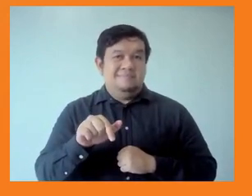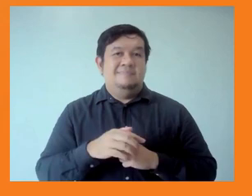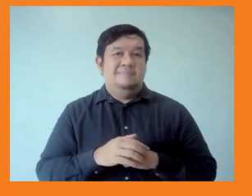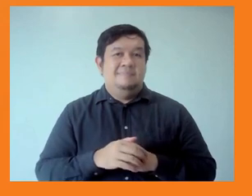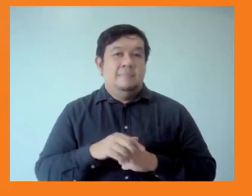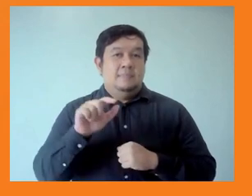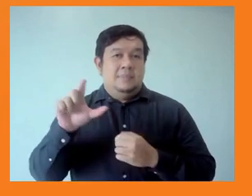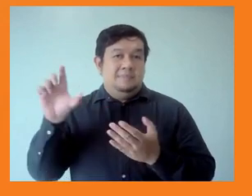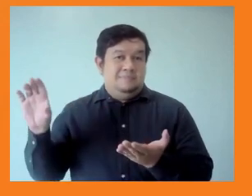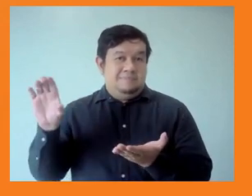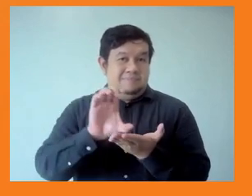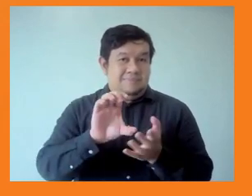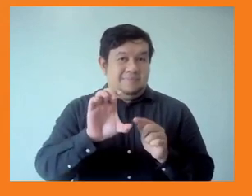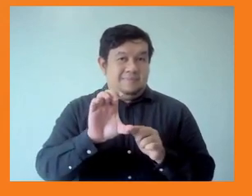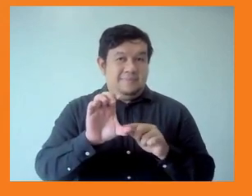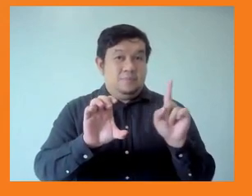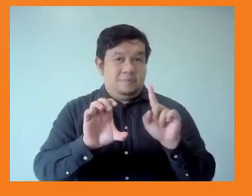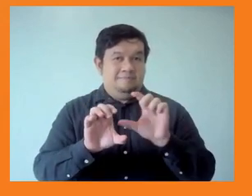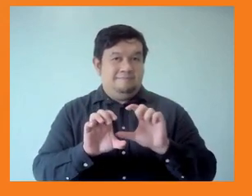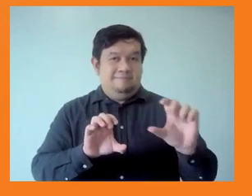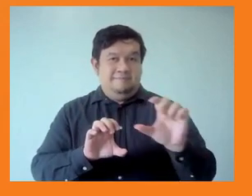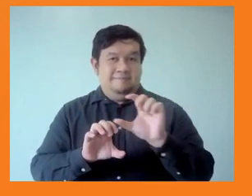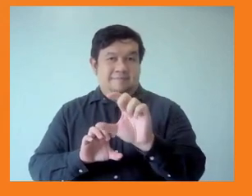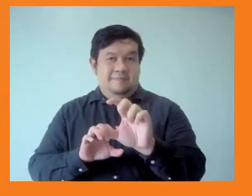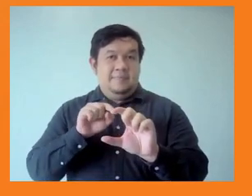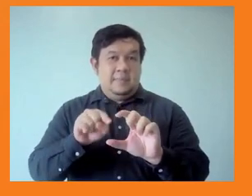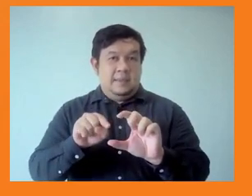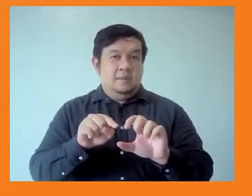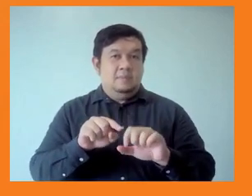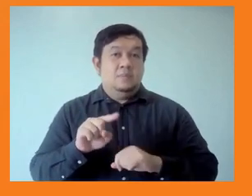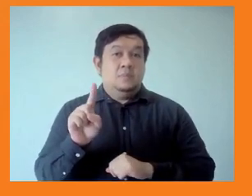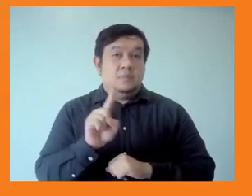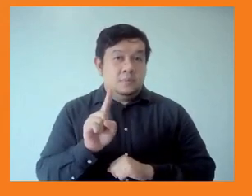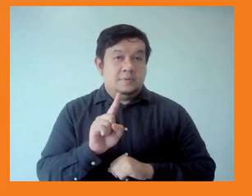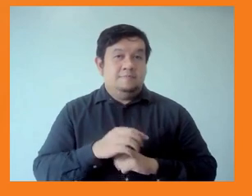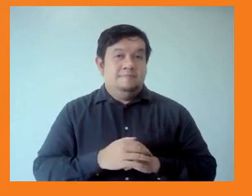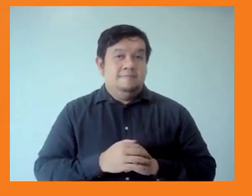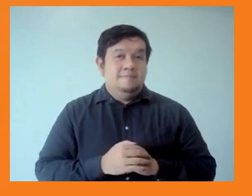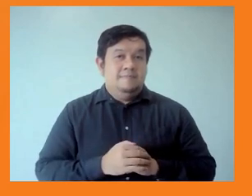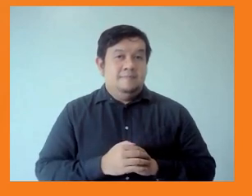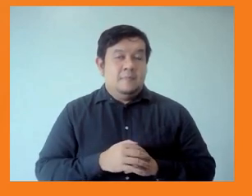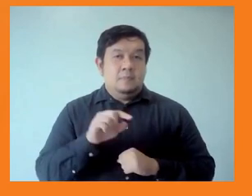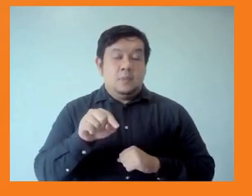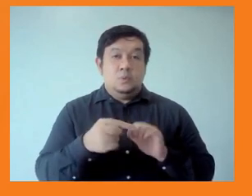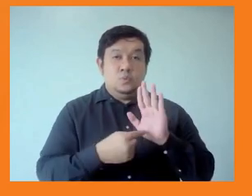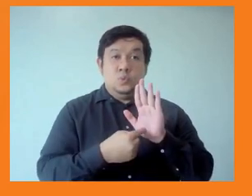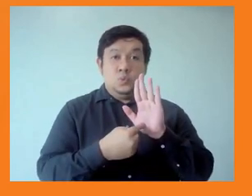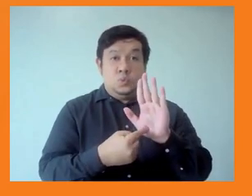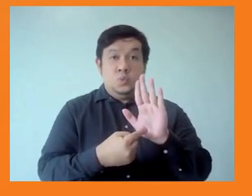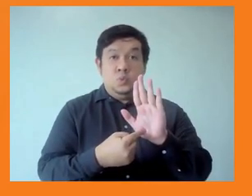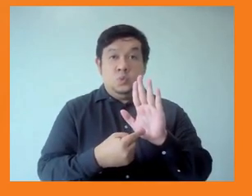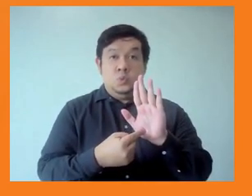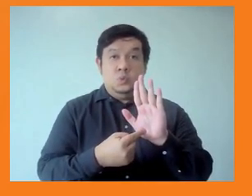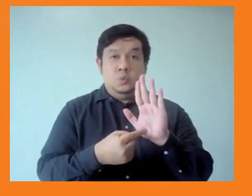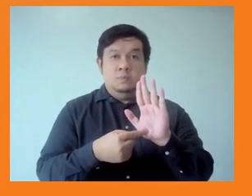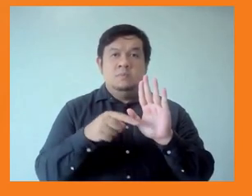haven like behaviour. And we've included an index indicator on this in the index, because if they have tax haven like behaviour, they are